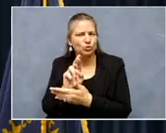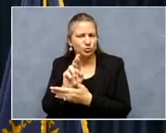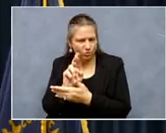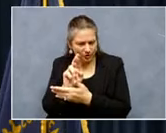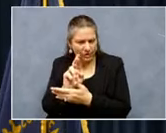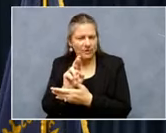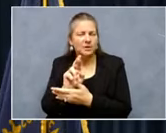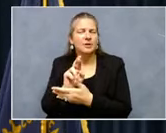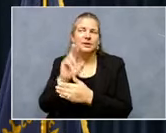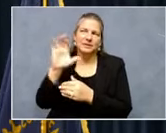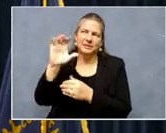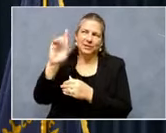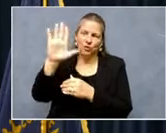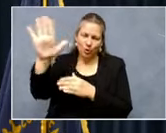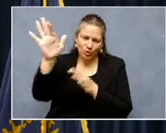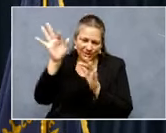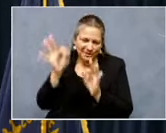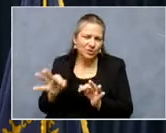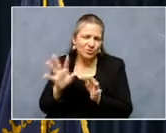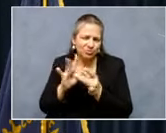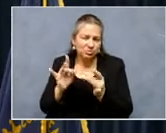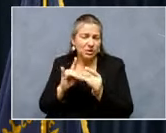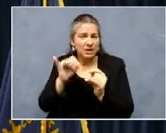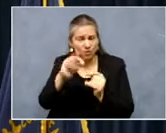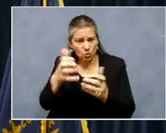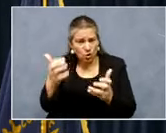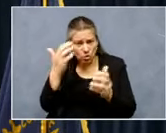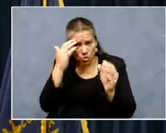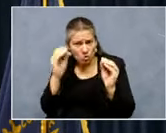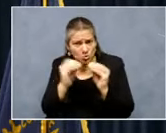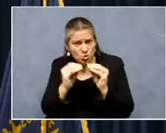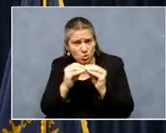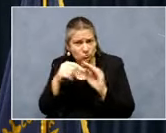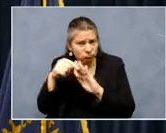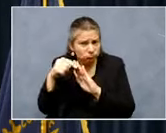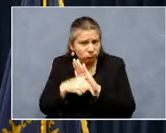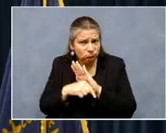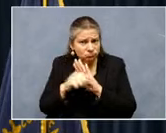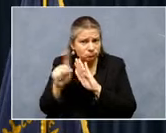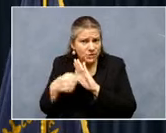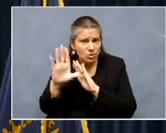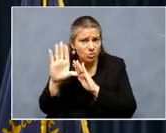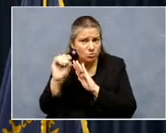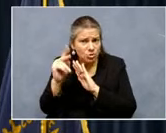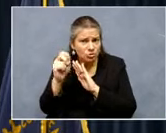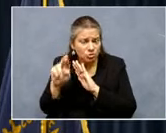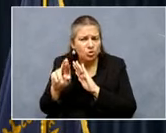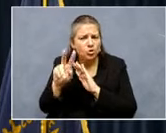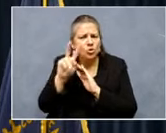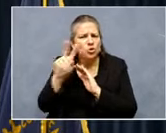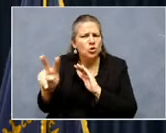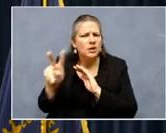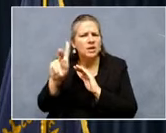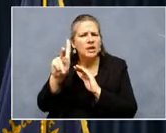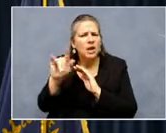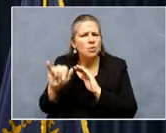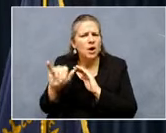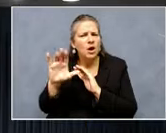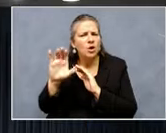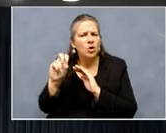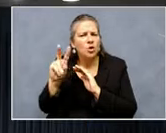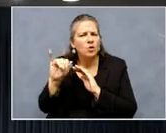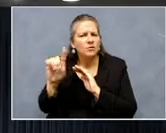If you'd like to learn more about booster eligibility, we went over it, but you can also go to kycovid19.ky.gov.